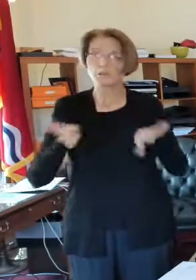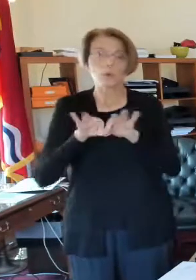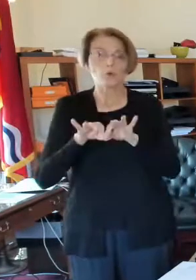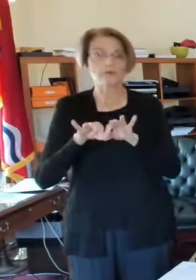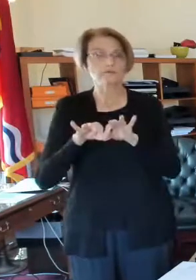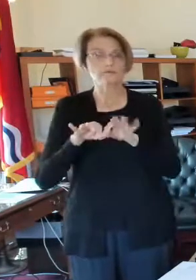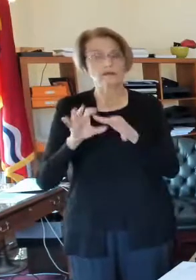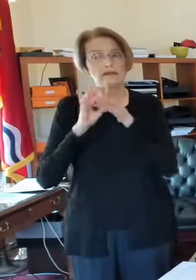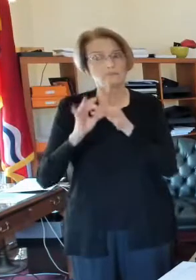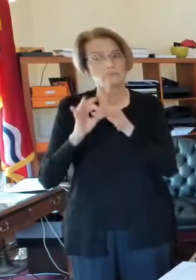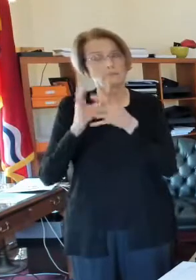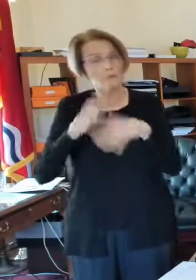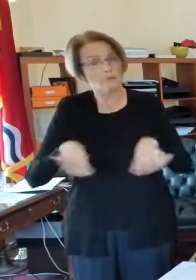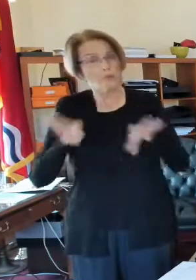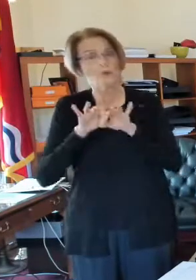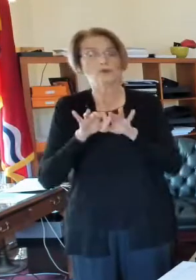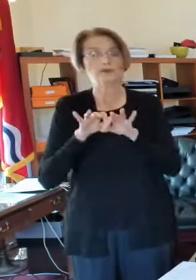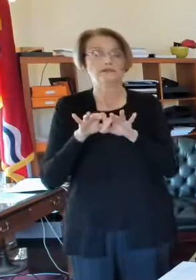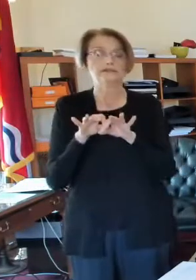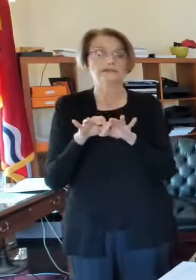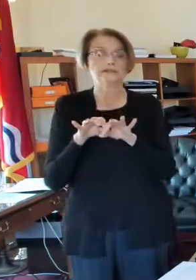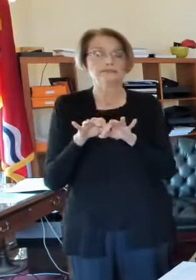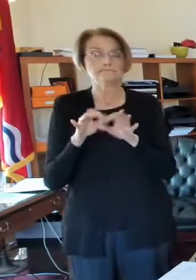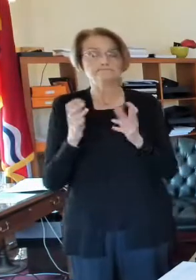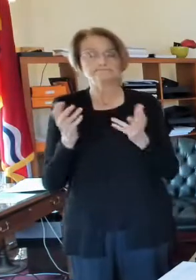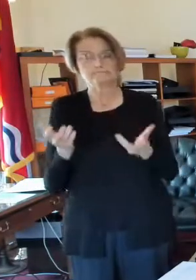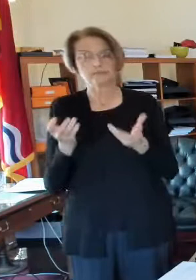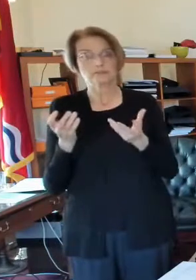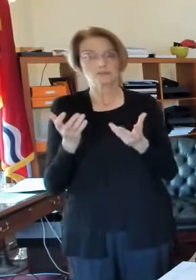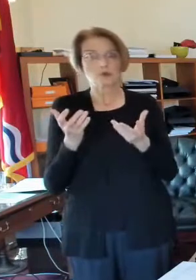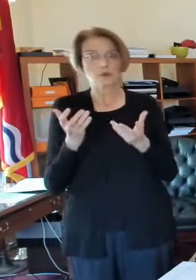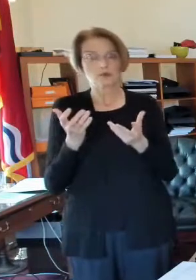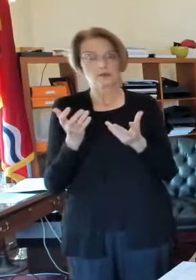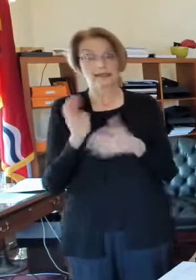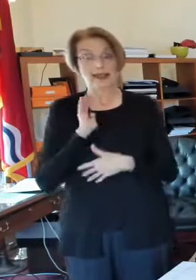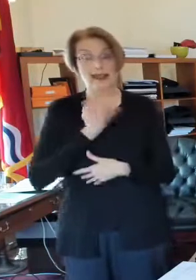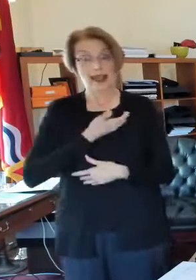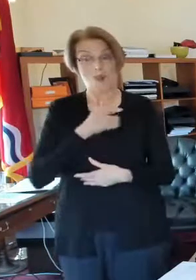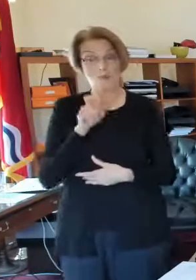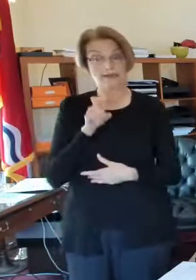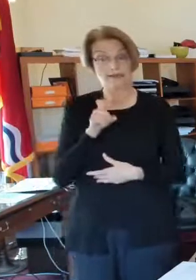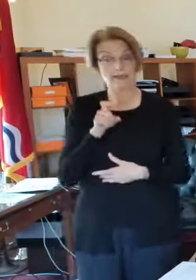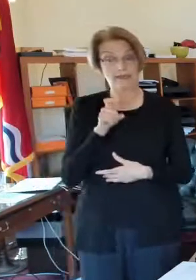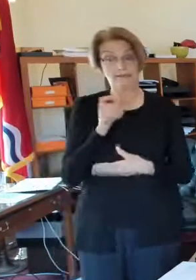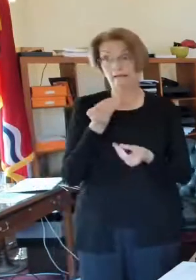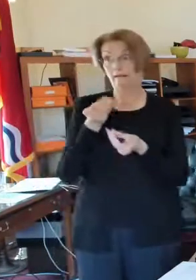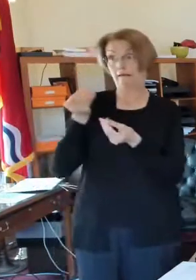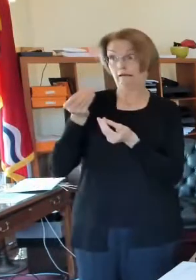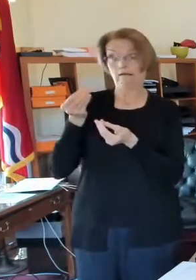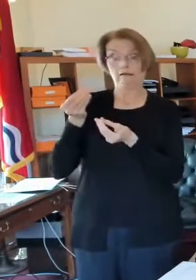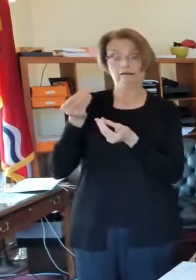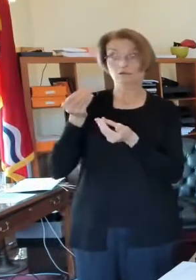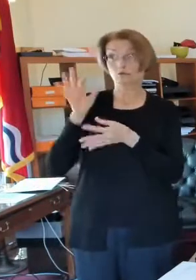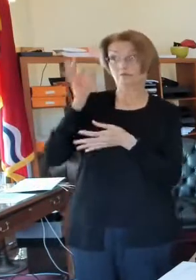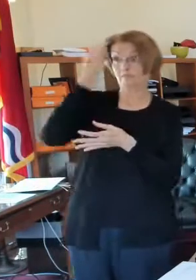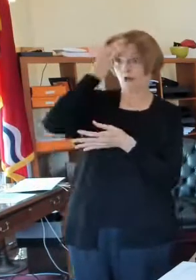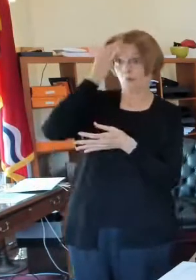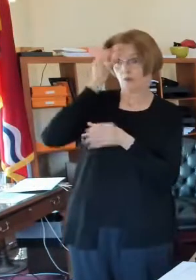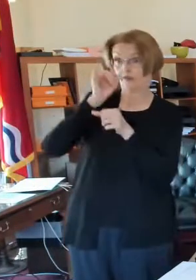important so that we can get what we need for the residents of St. Louis and